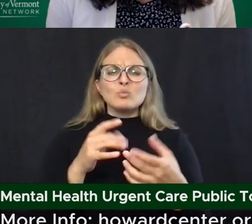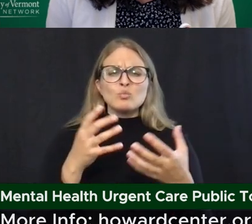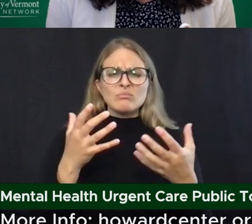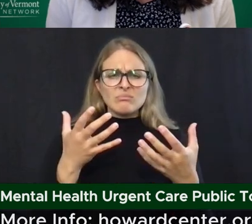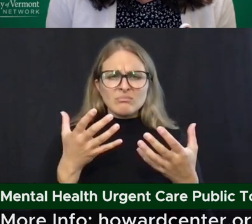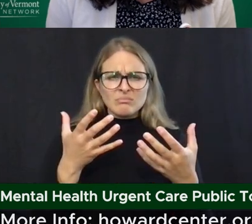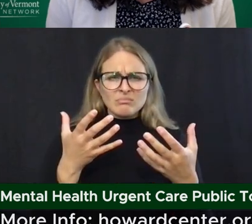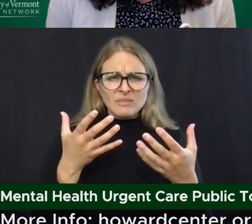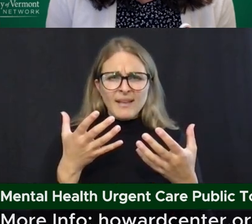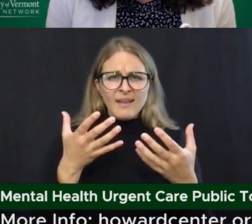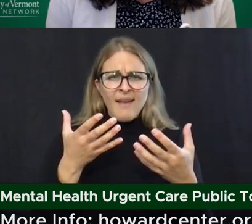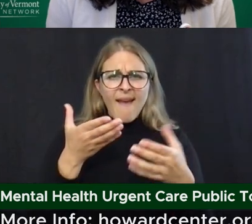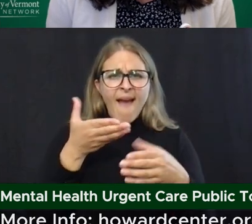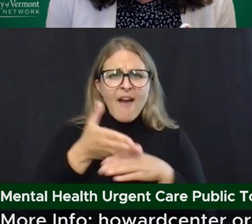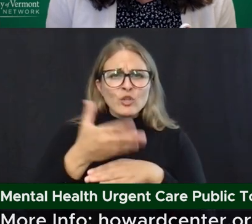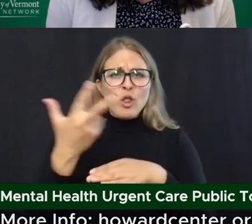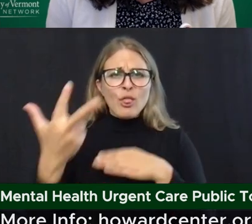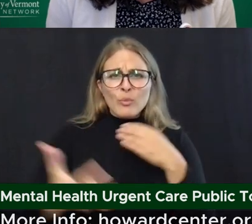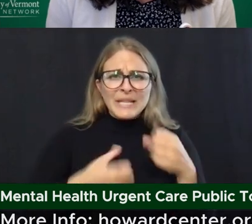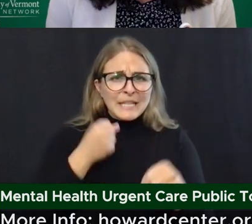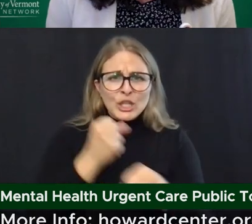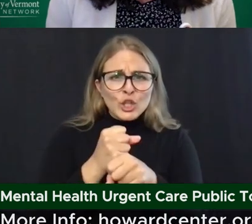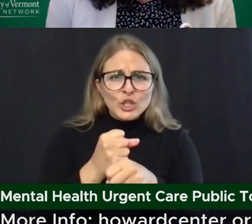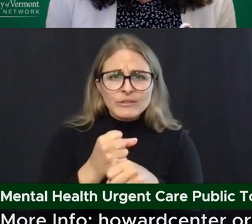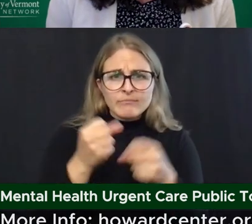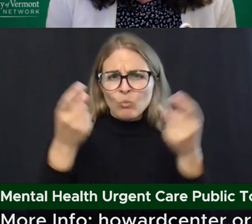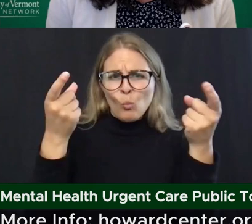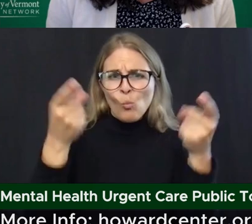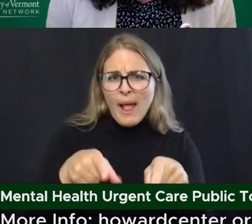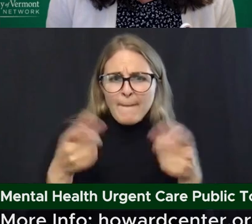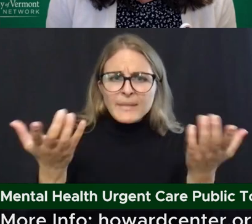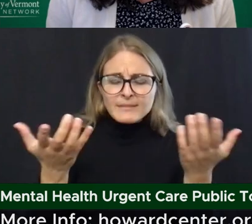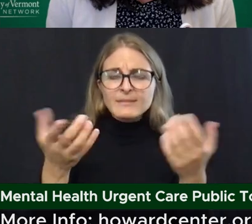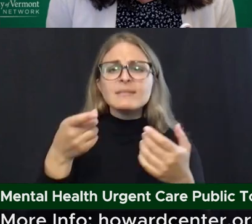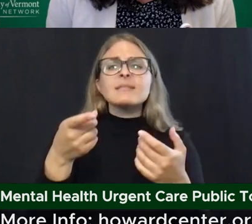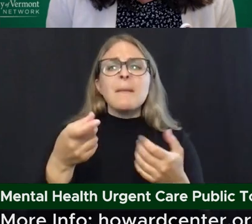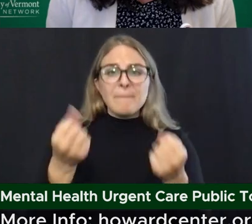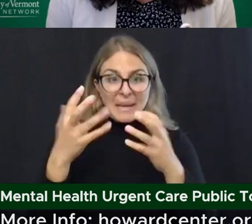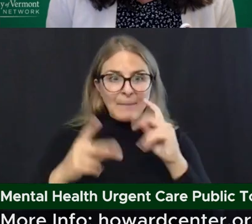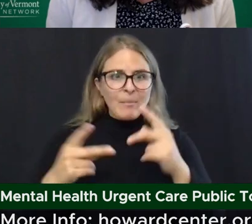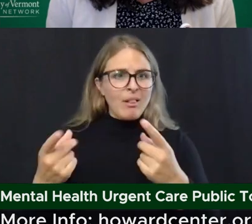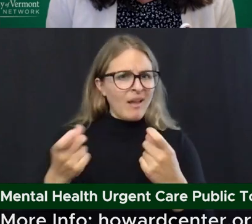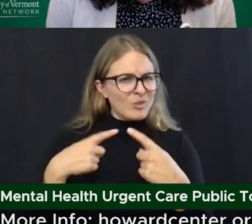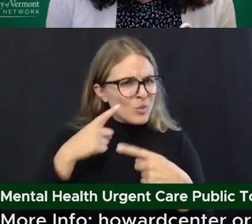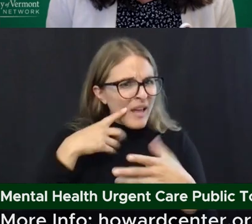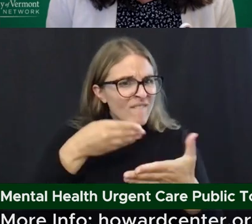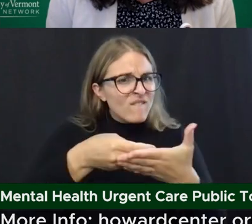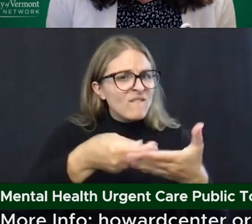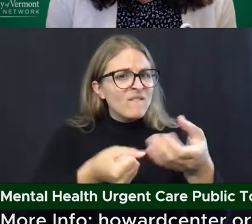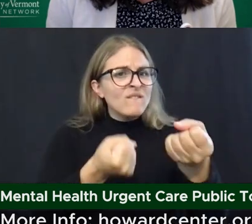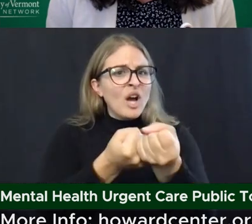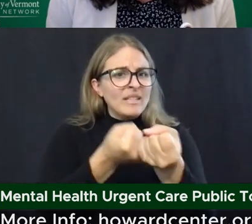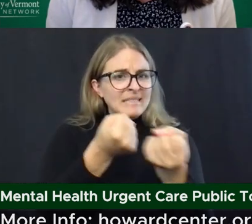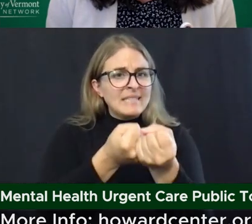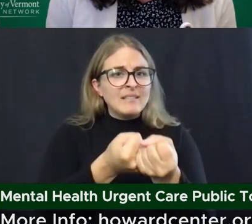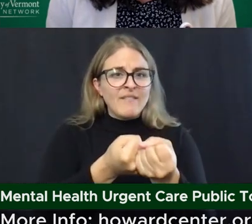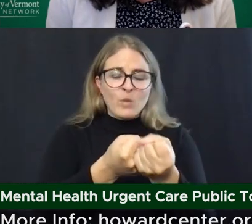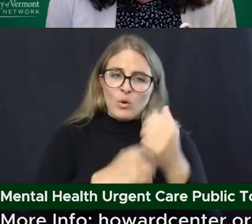after three years. A lot of people have asked this question. We've made it clear that we're funded for three years. So what then?